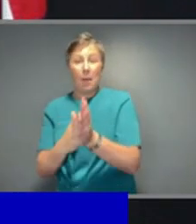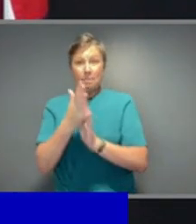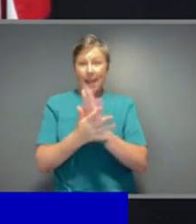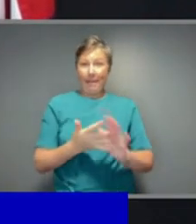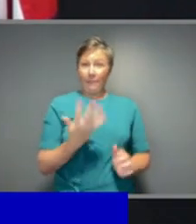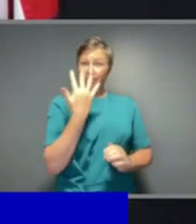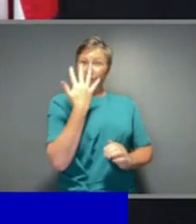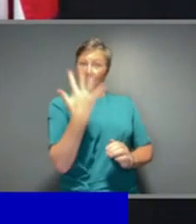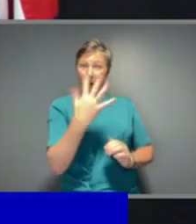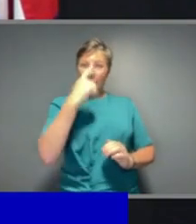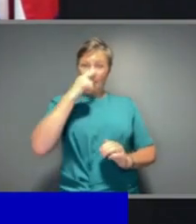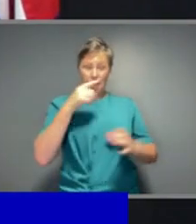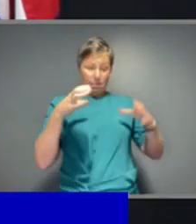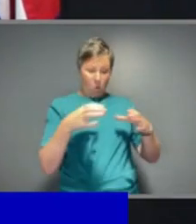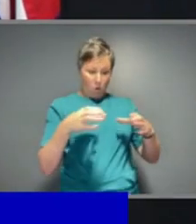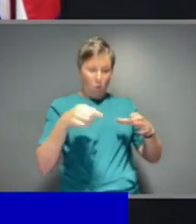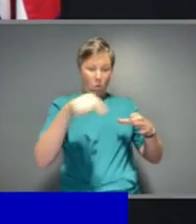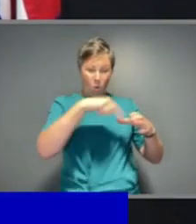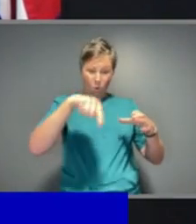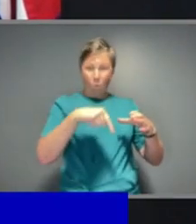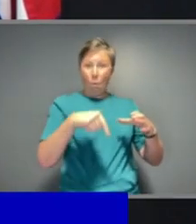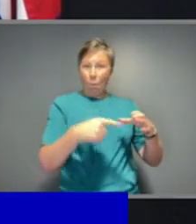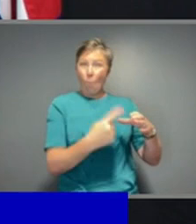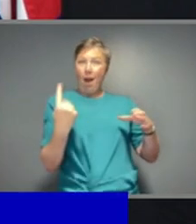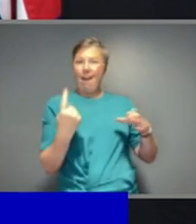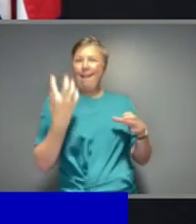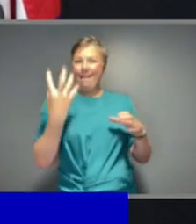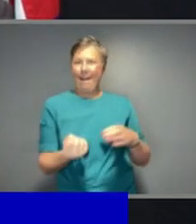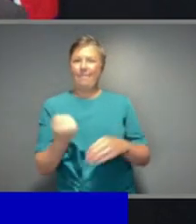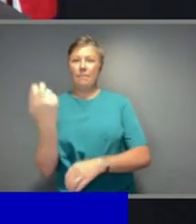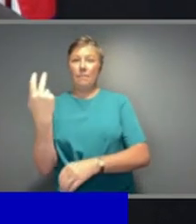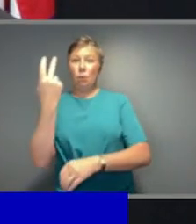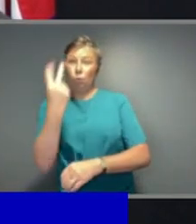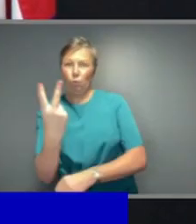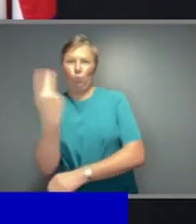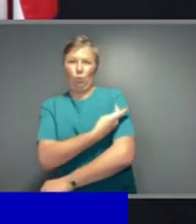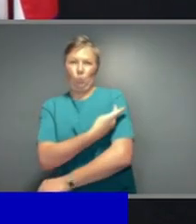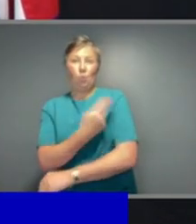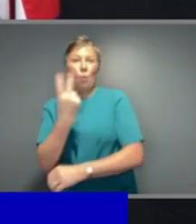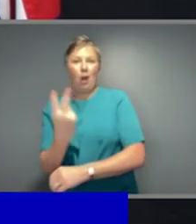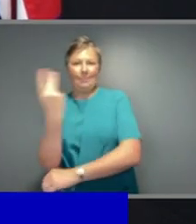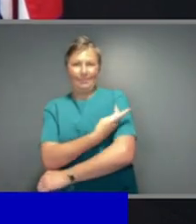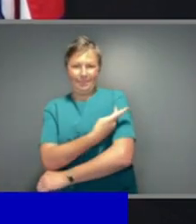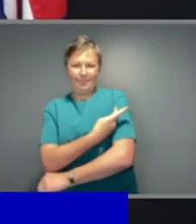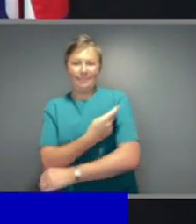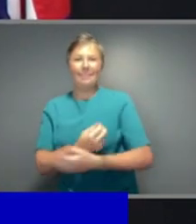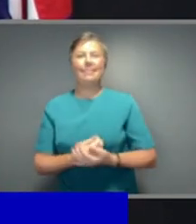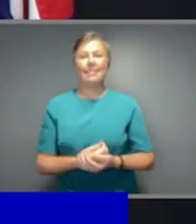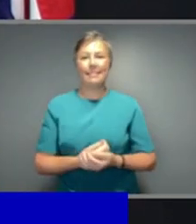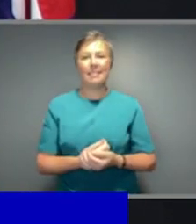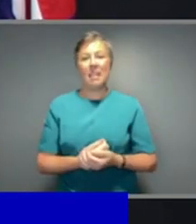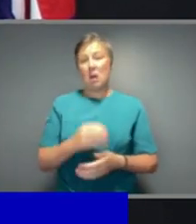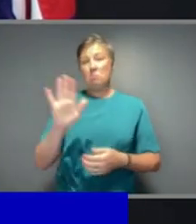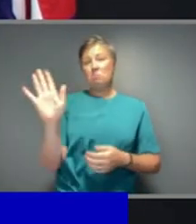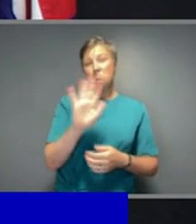who have received double dose. We now have two in five Australians who have had a first dose. We have around two